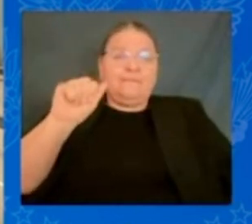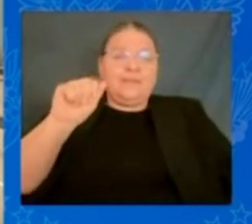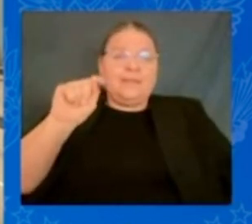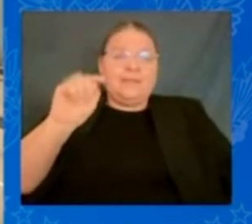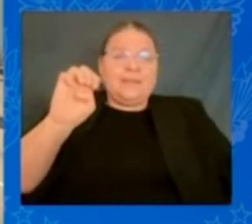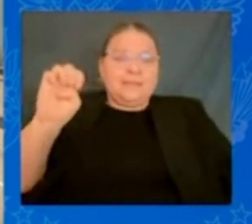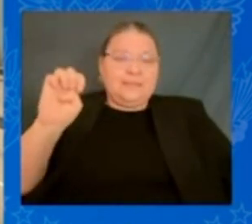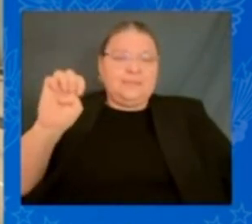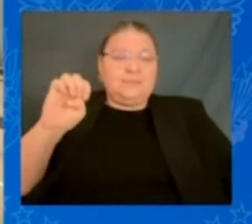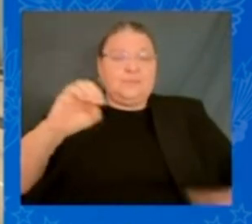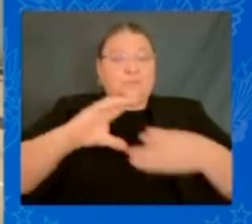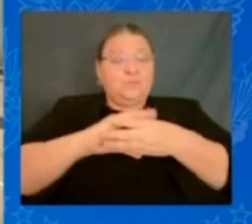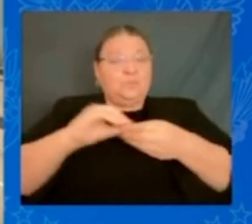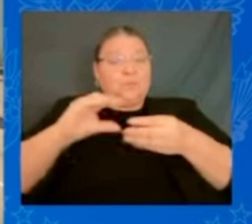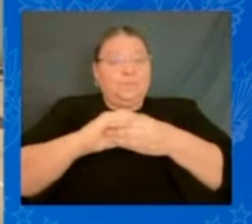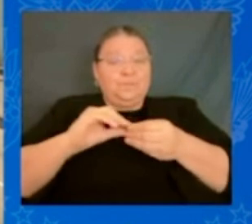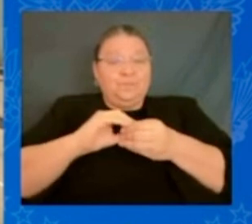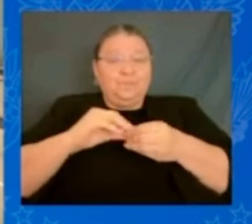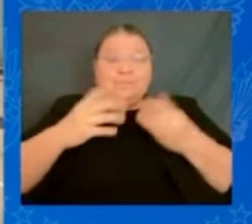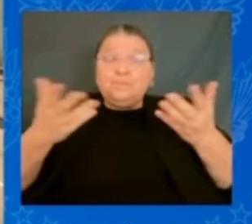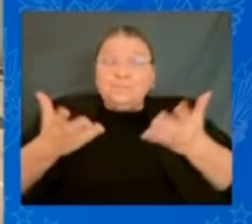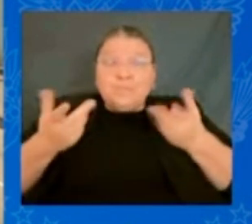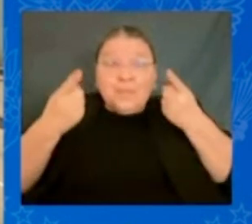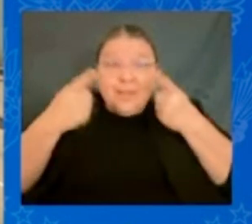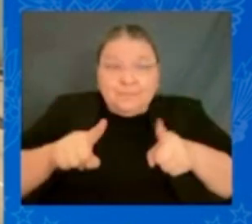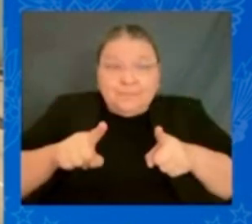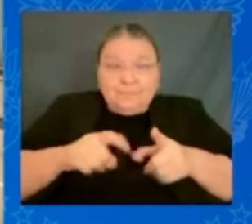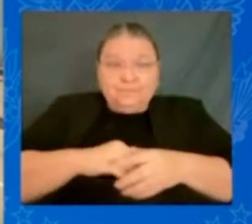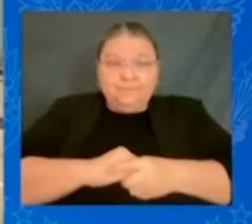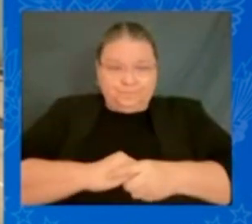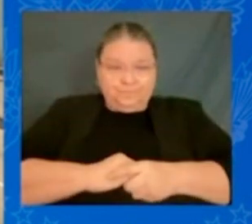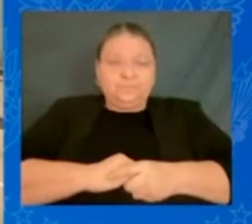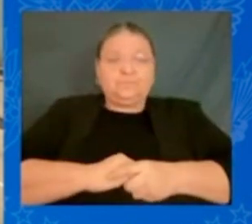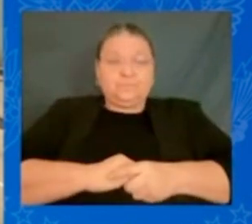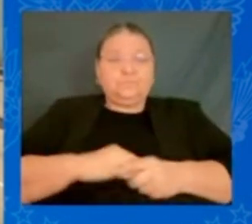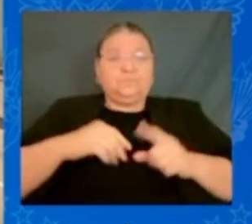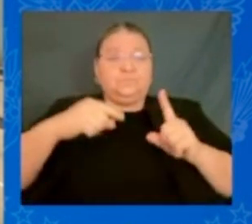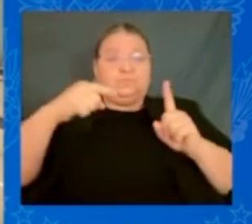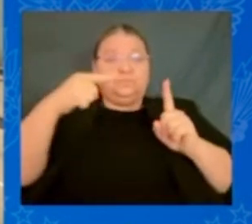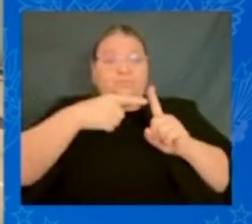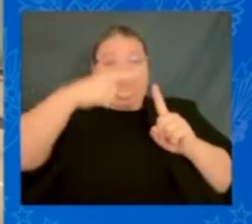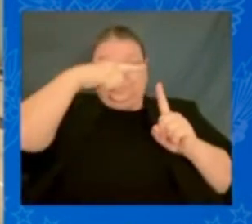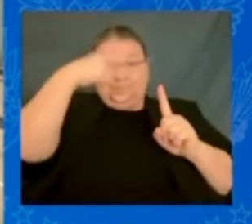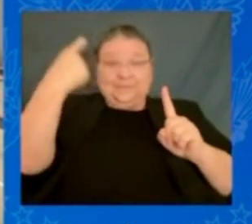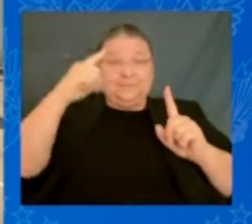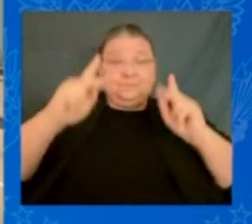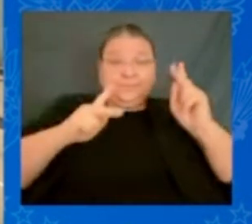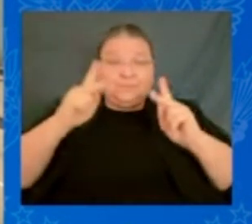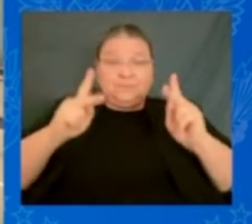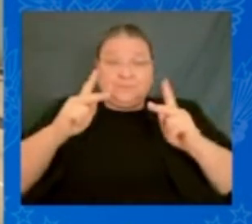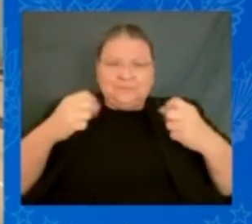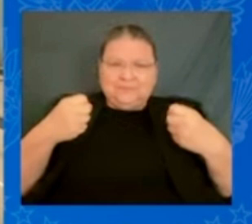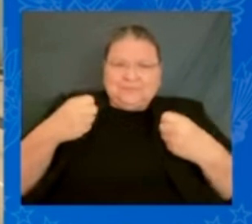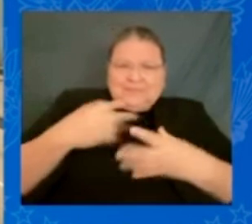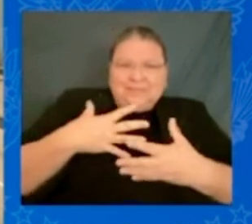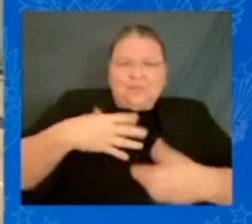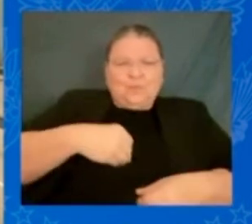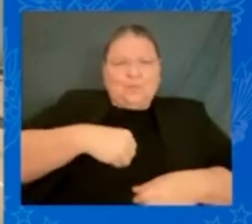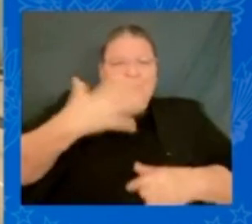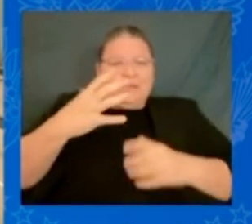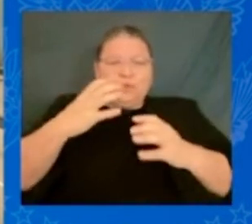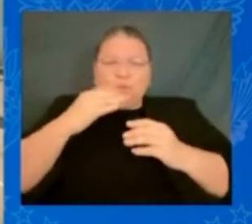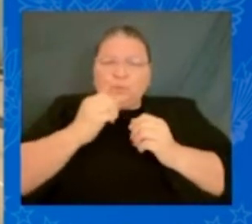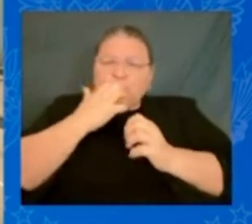too the people in Selma the black folks were too scared and the white folks were too mean to get anything done despite